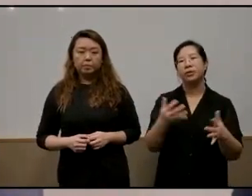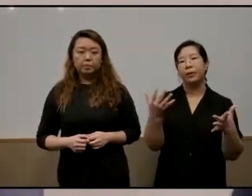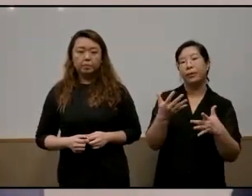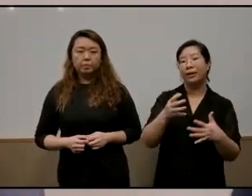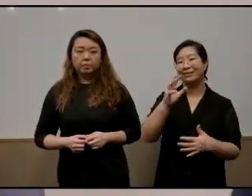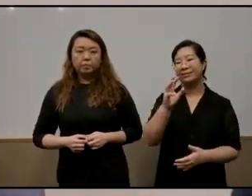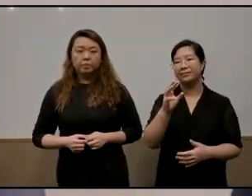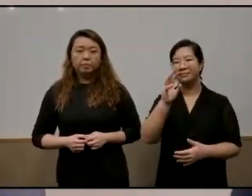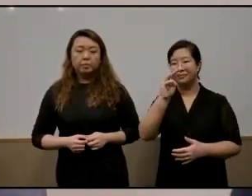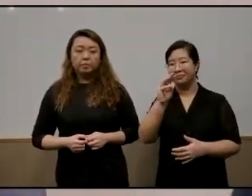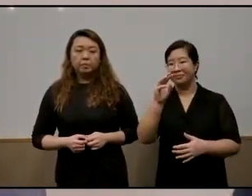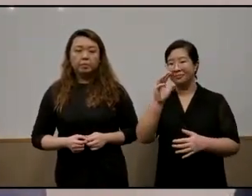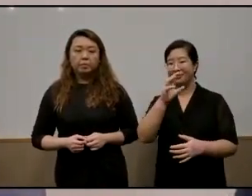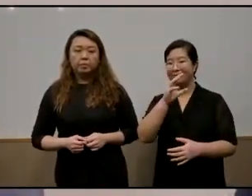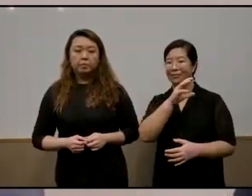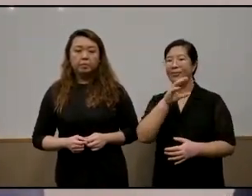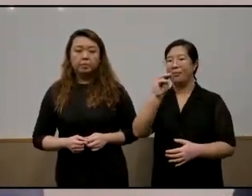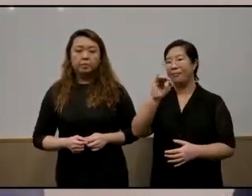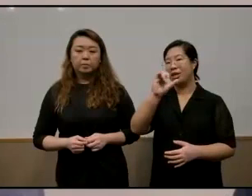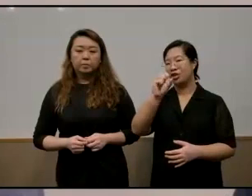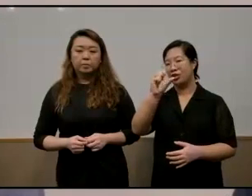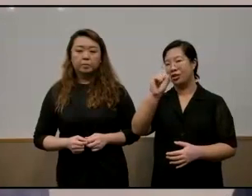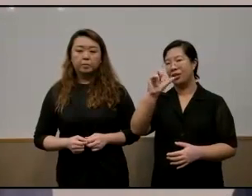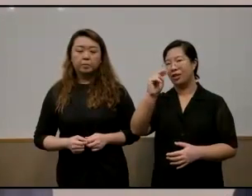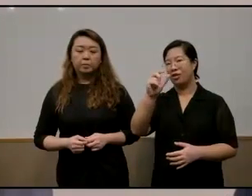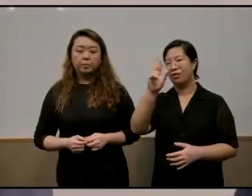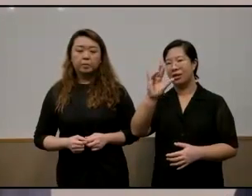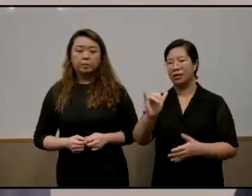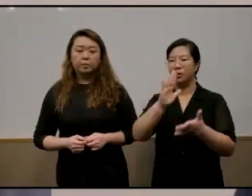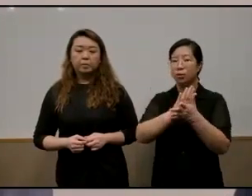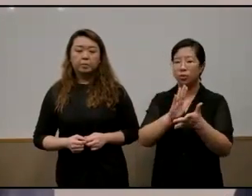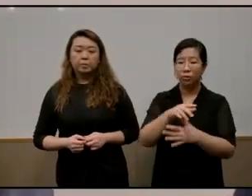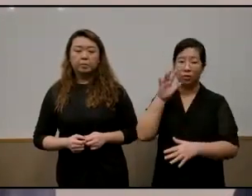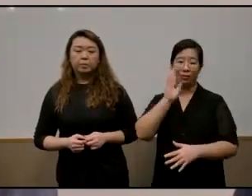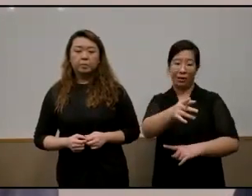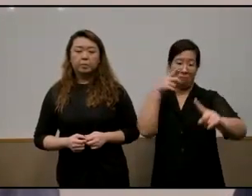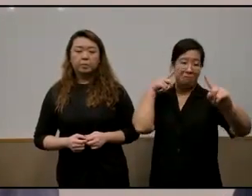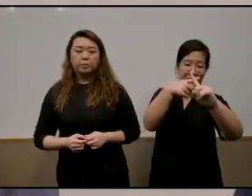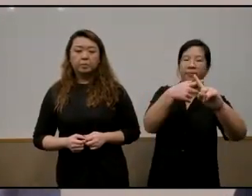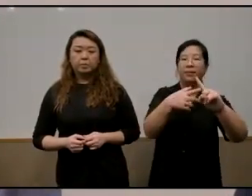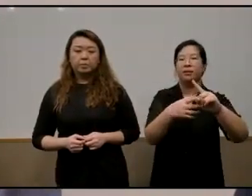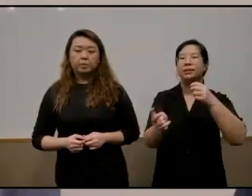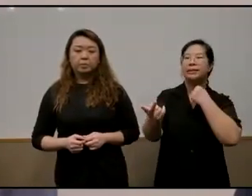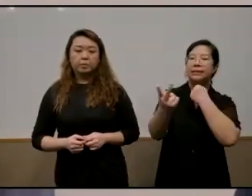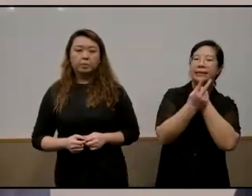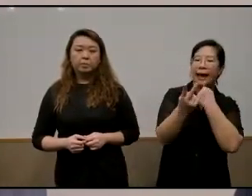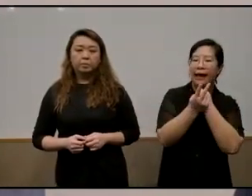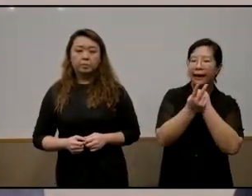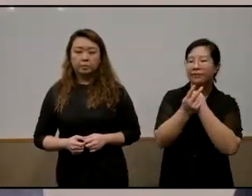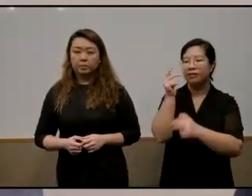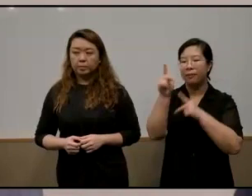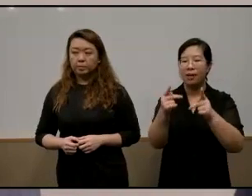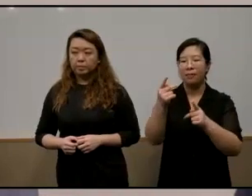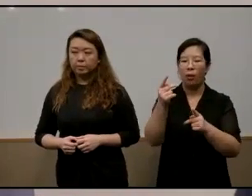school a missionary school has a mission and that is to go out to seek and to save the lost now this